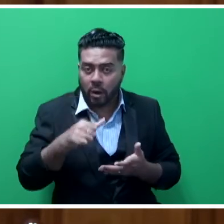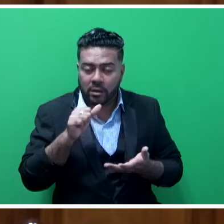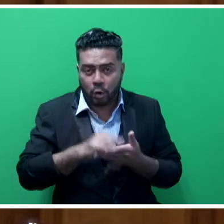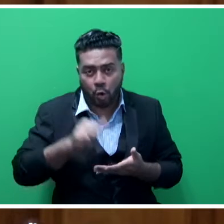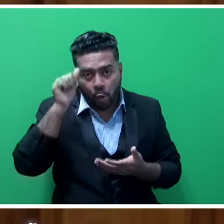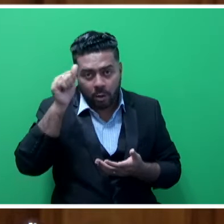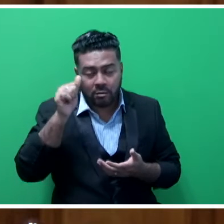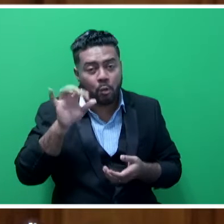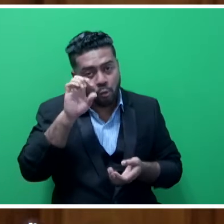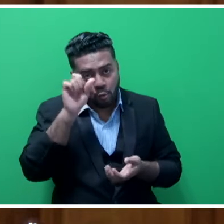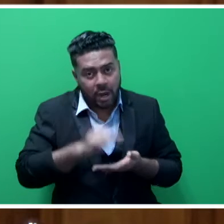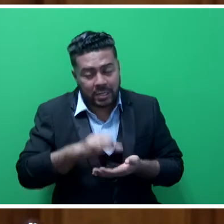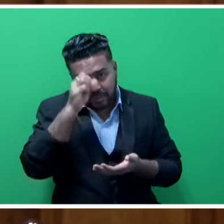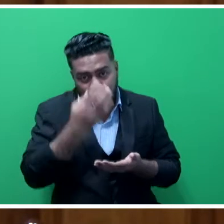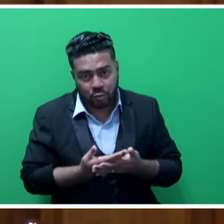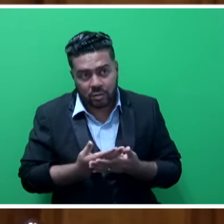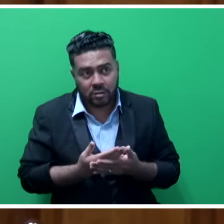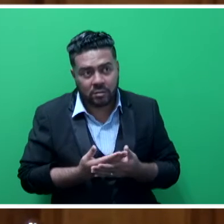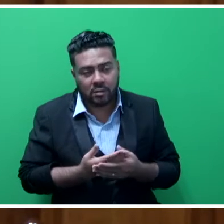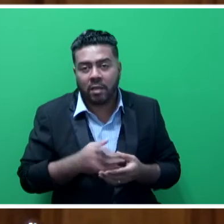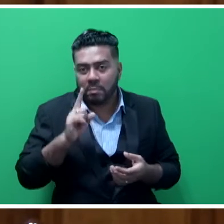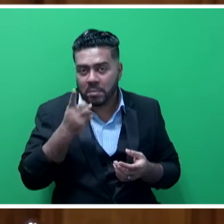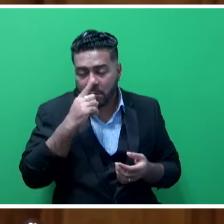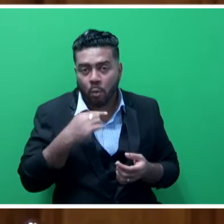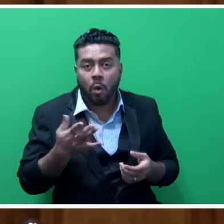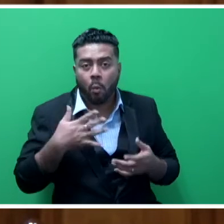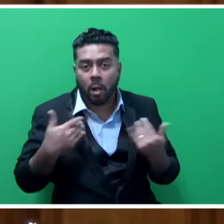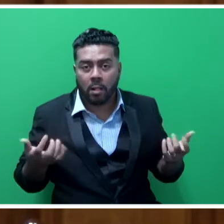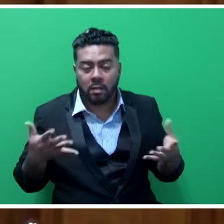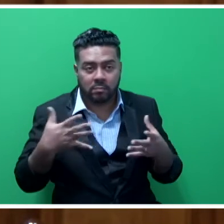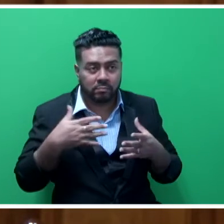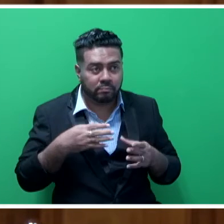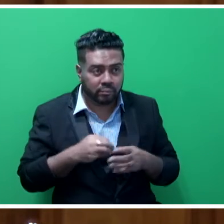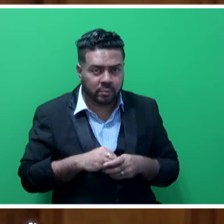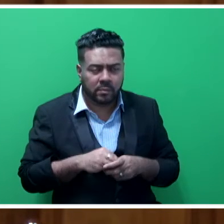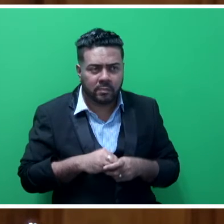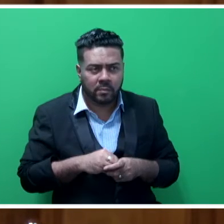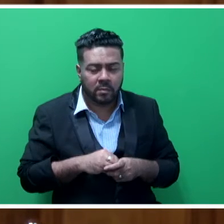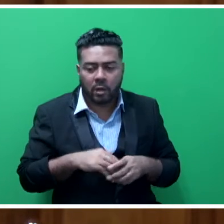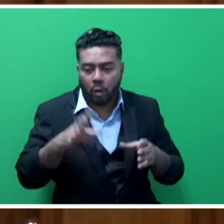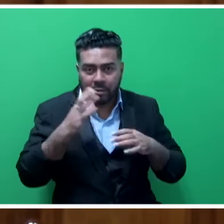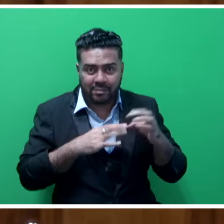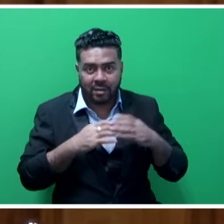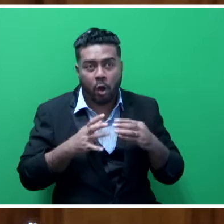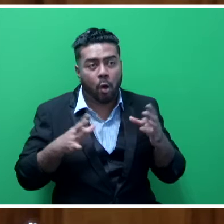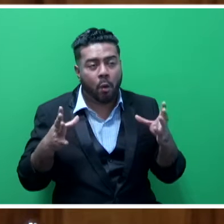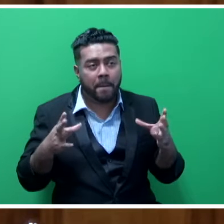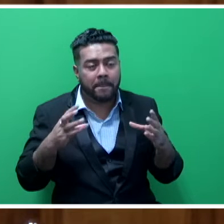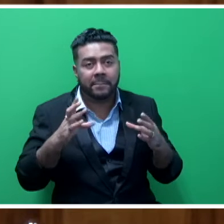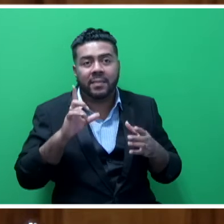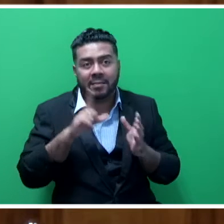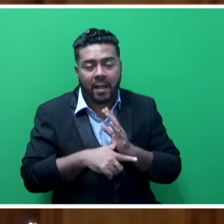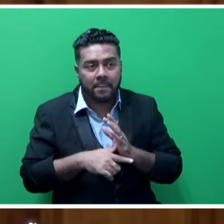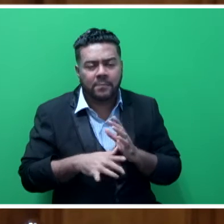experience, the right qualifications, people who are well-versed with the overall management, different contractual obligations, time and cost